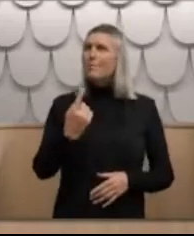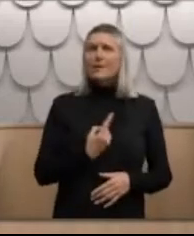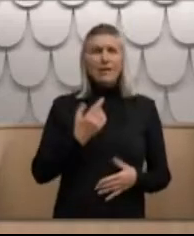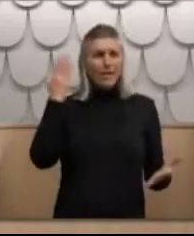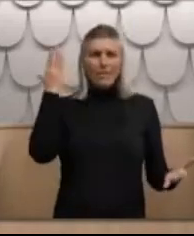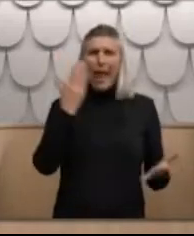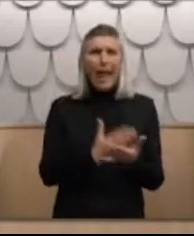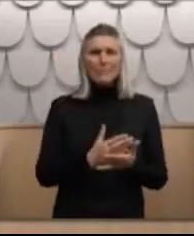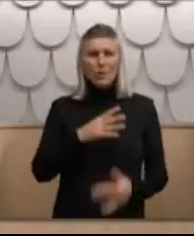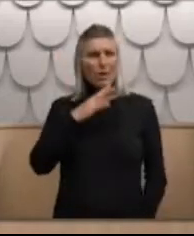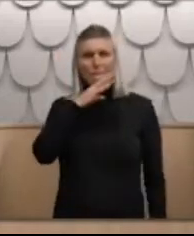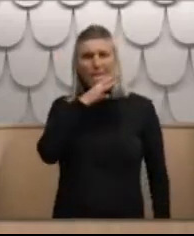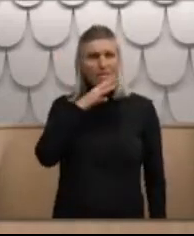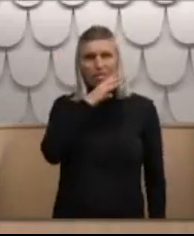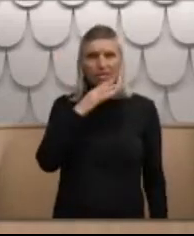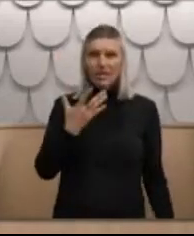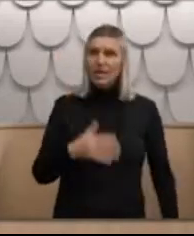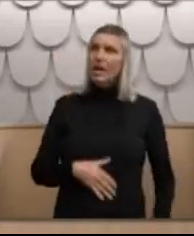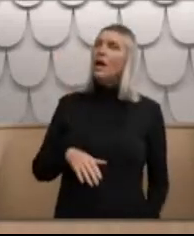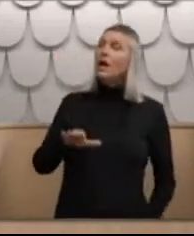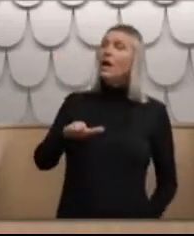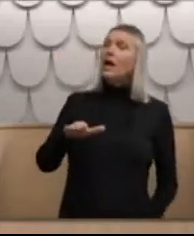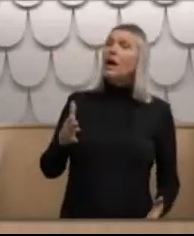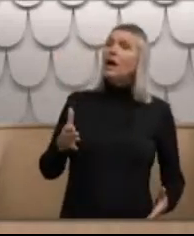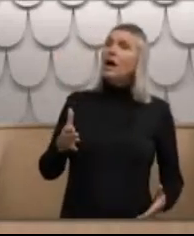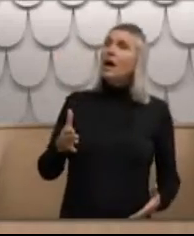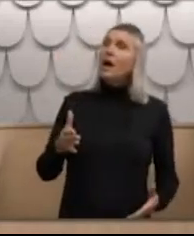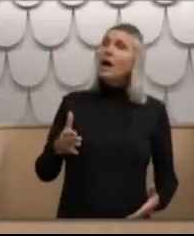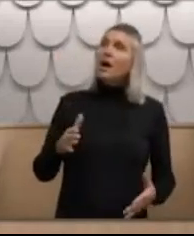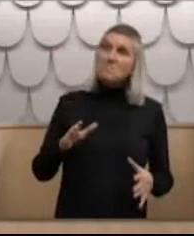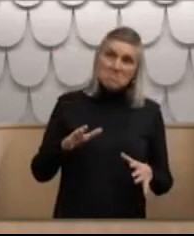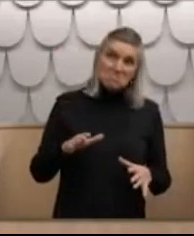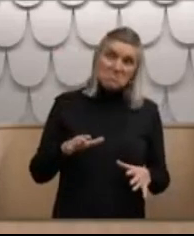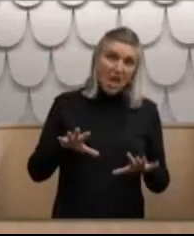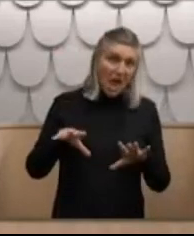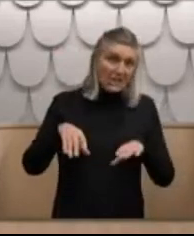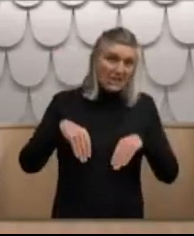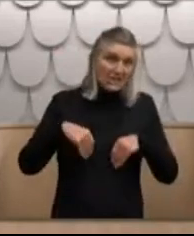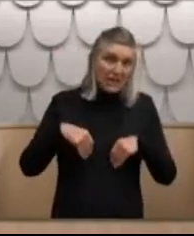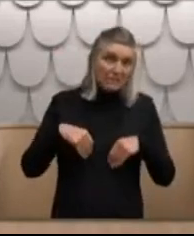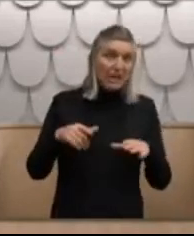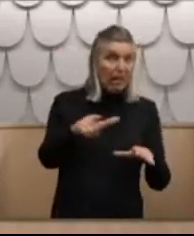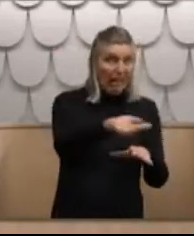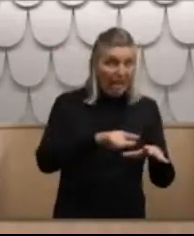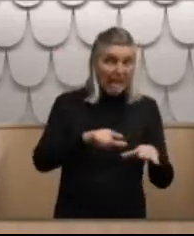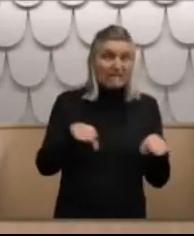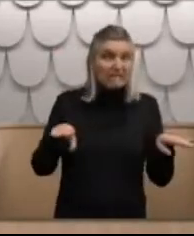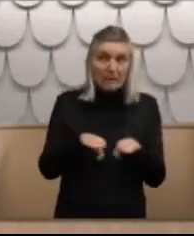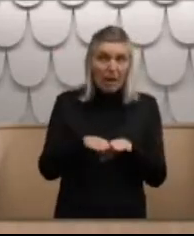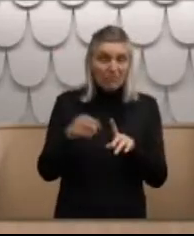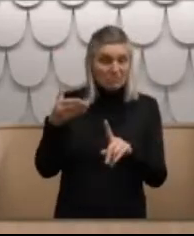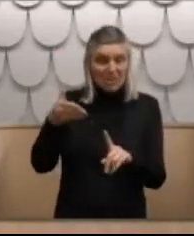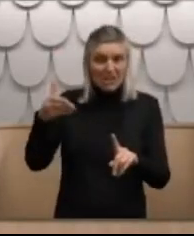to carry on and finish that bit, and again, it almost goes without saying, I take it that at Lake Alice, similarly, no